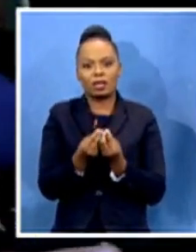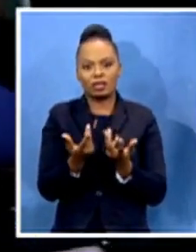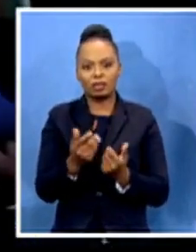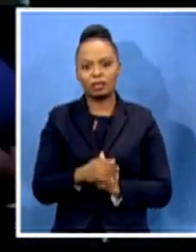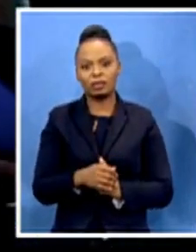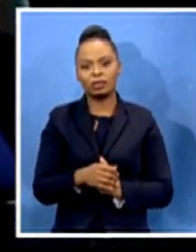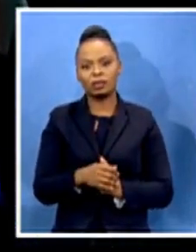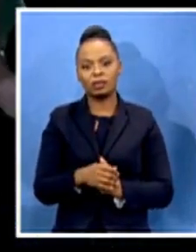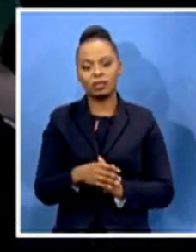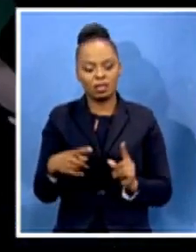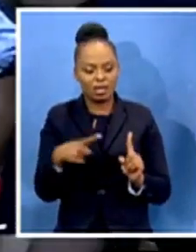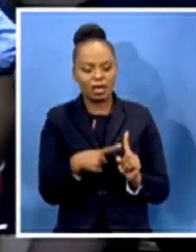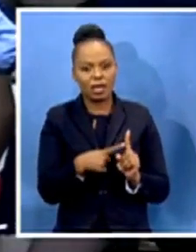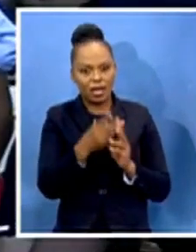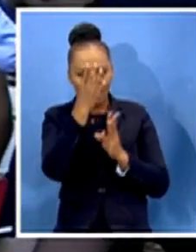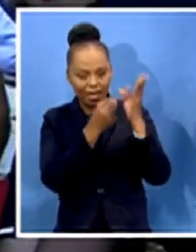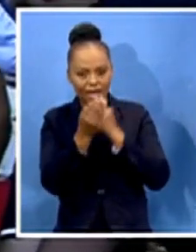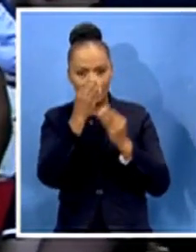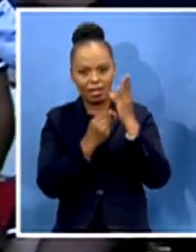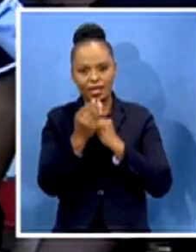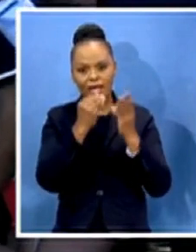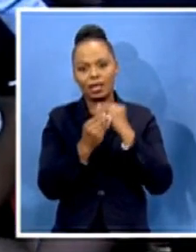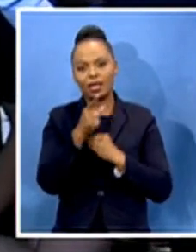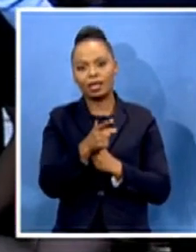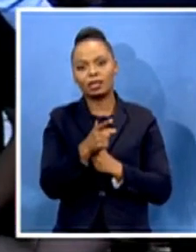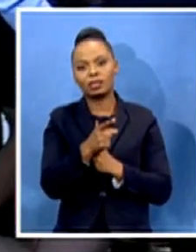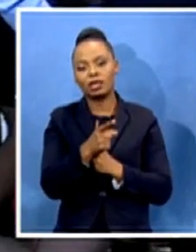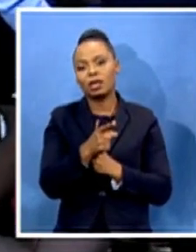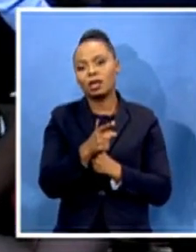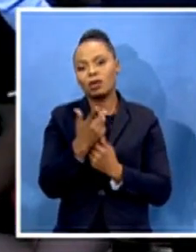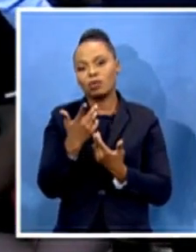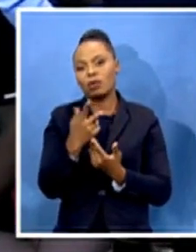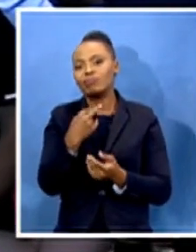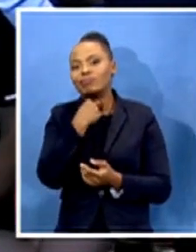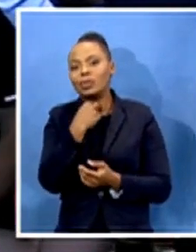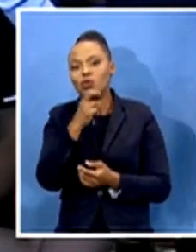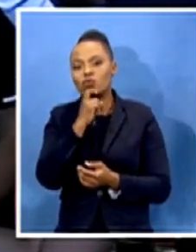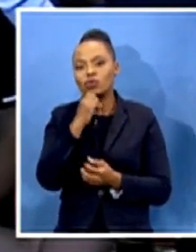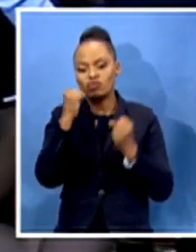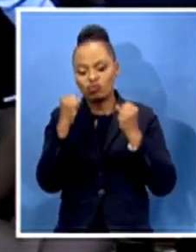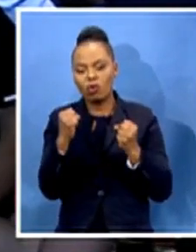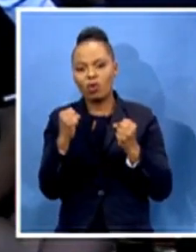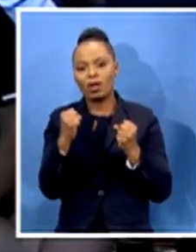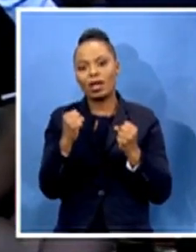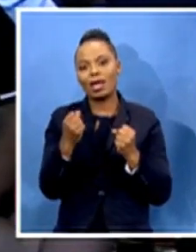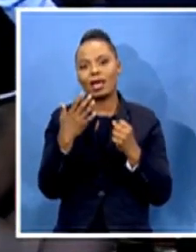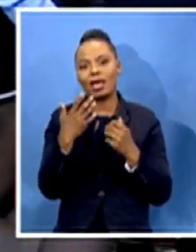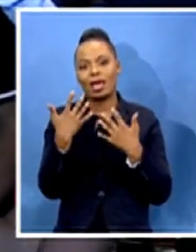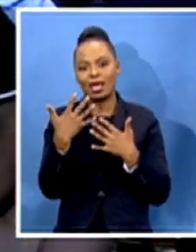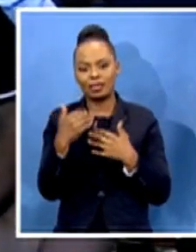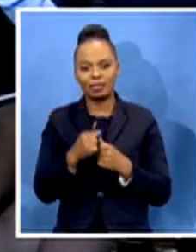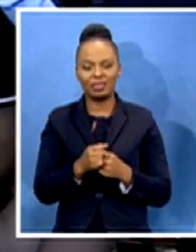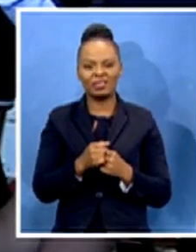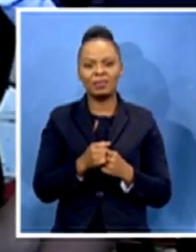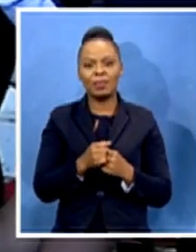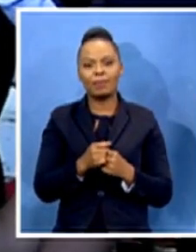without the use of his strongest hand, but that may be a thing of the past. Do it. Just make